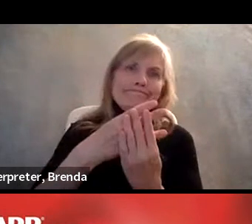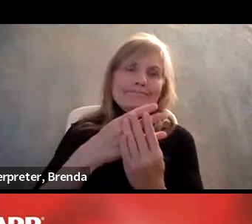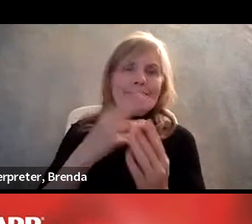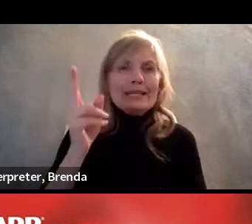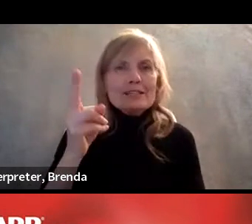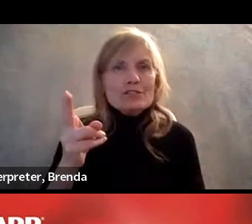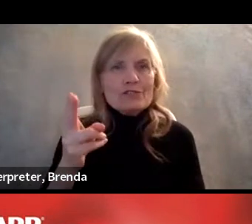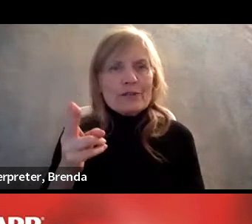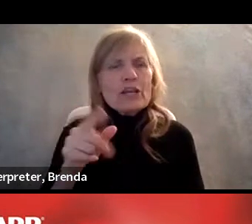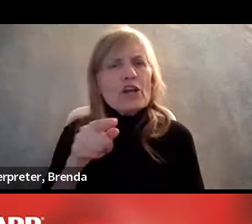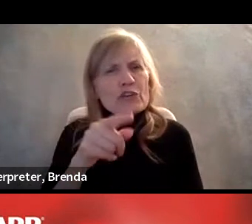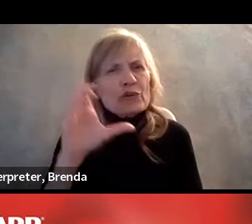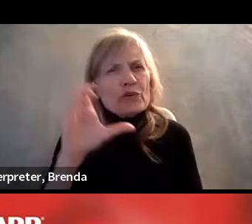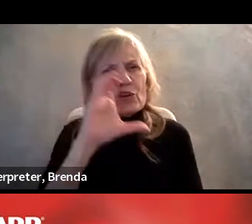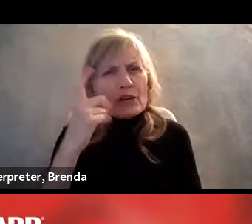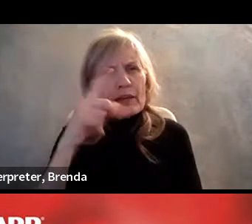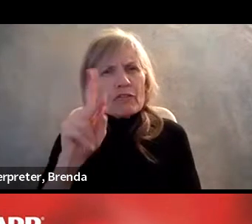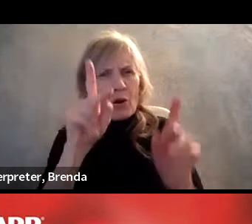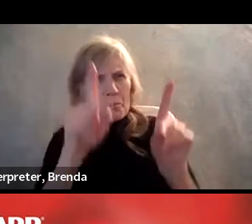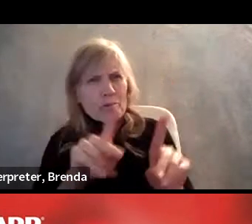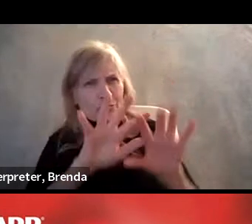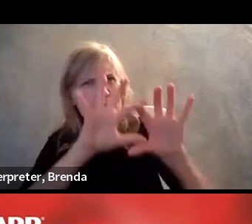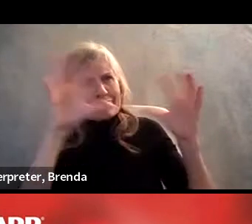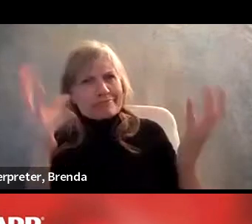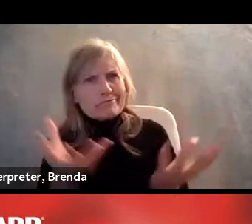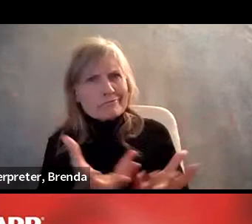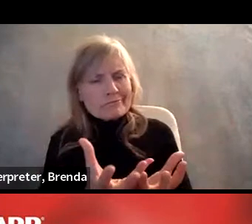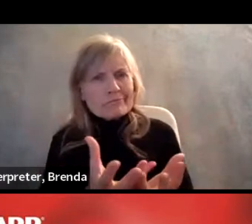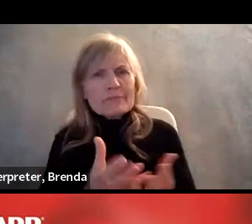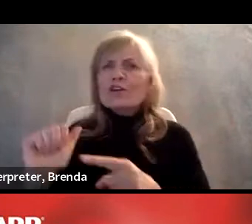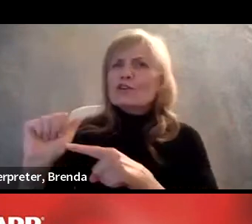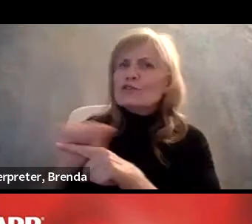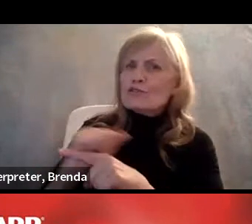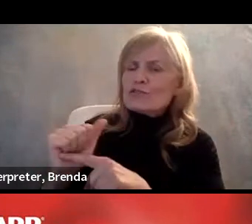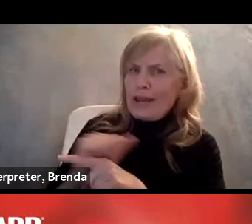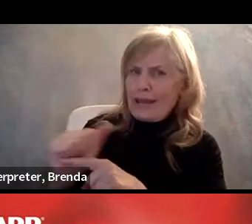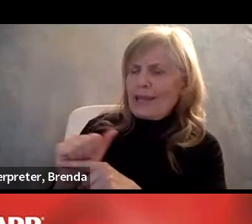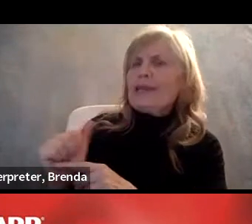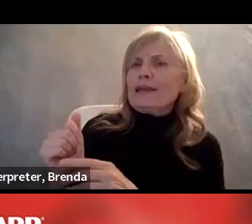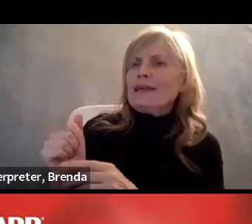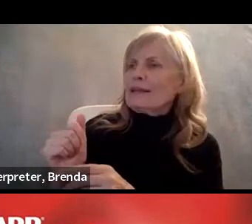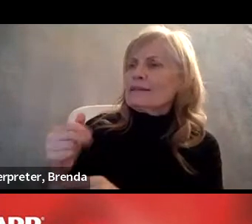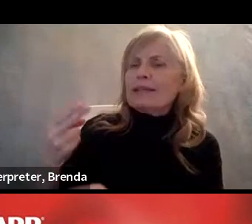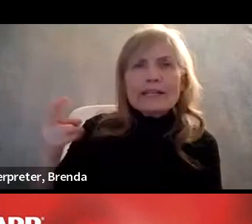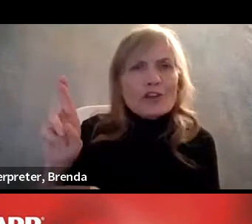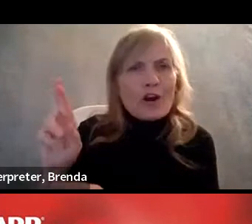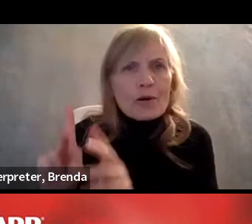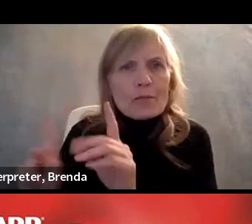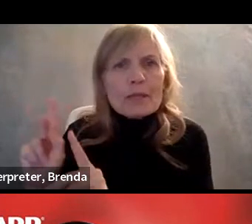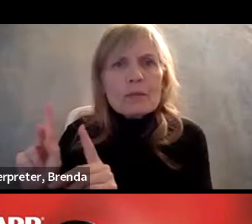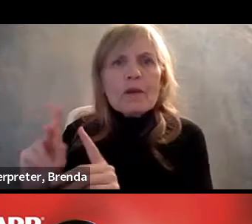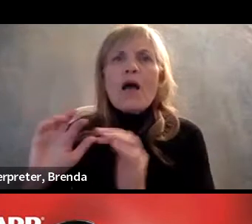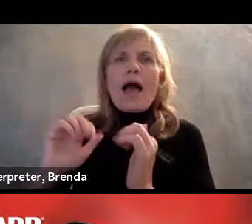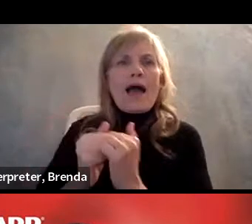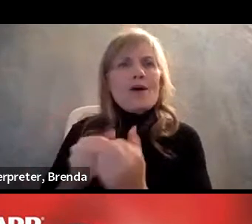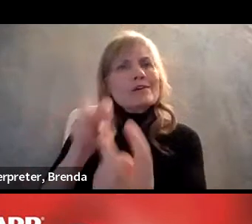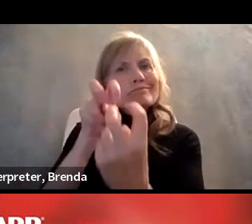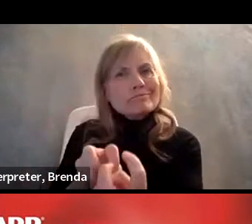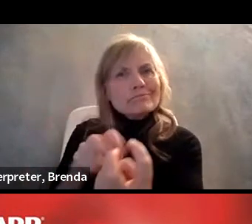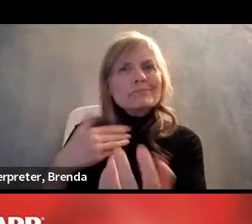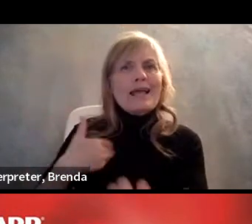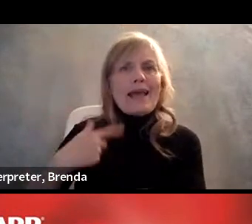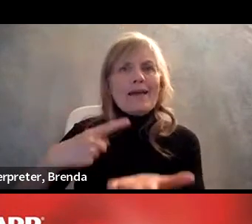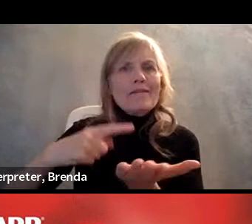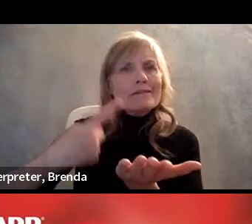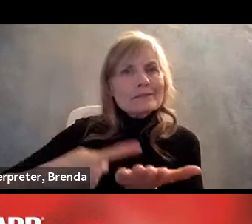your HR and your, uh, talent acquisition team on how to have the conversation when it's time to talk about the